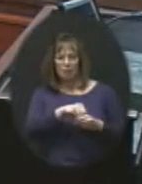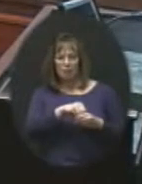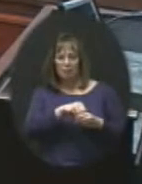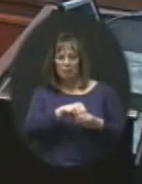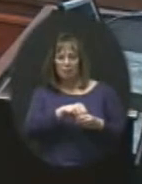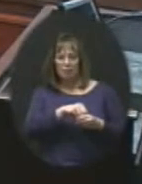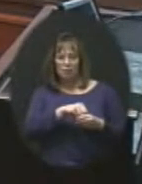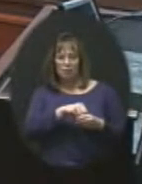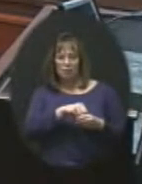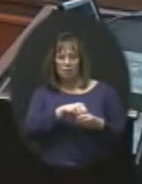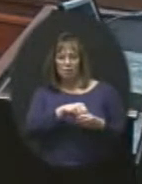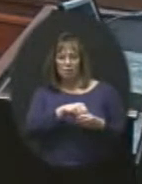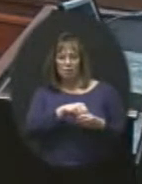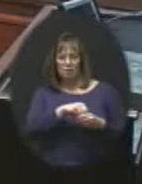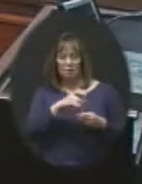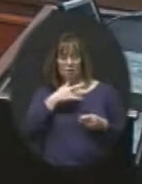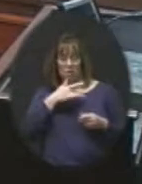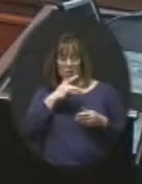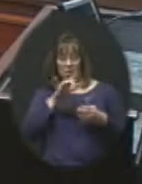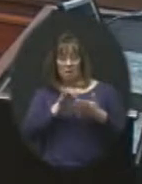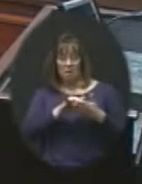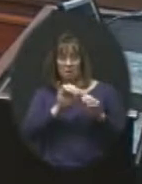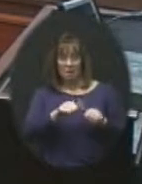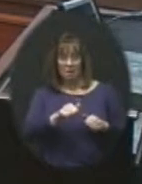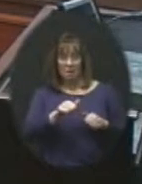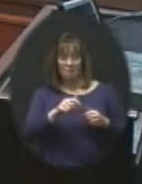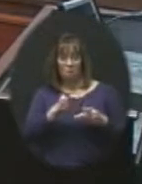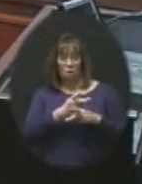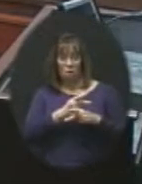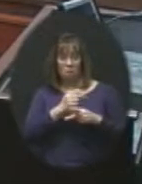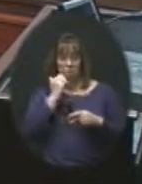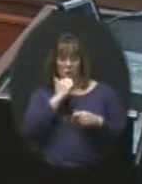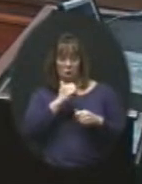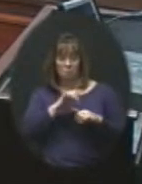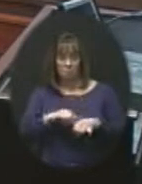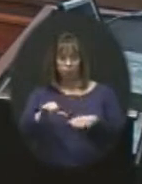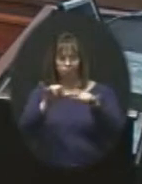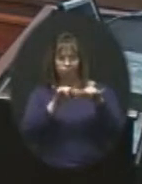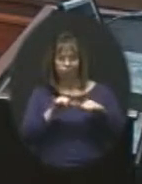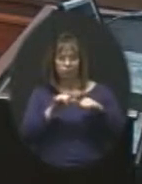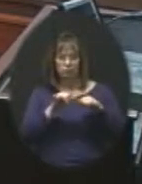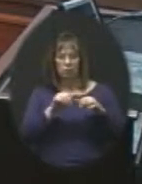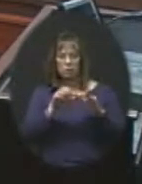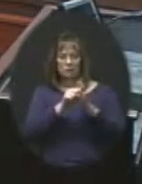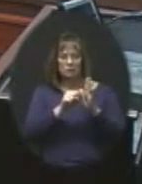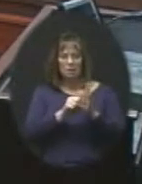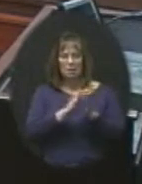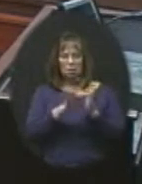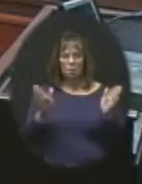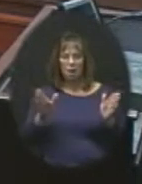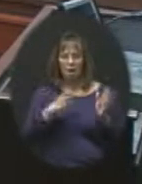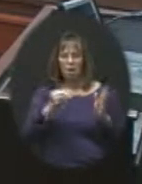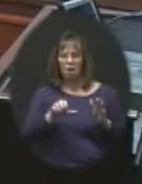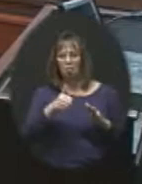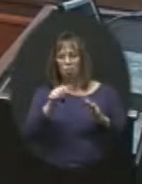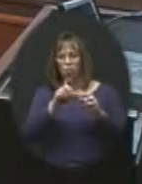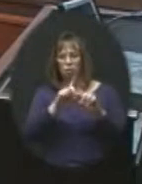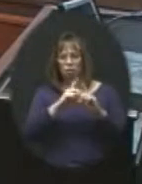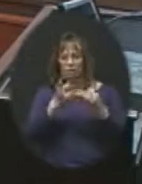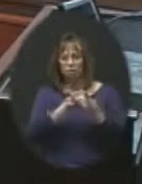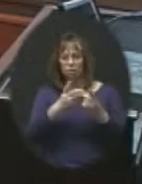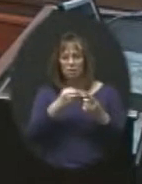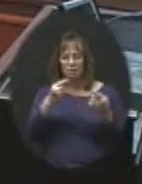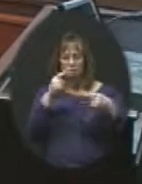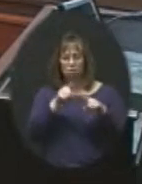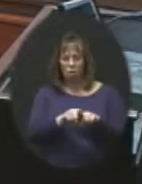they can find this common ground that exists across the state and across varying districts and this is a